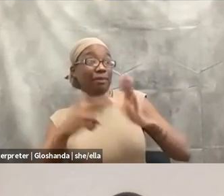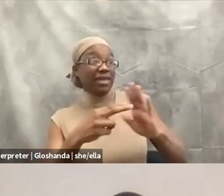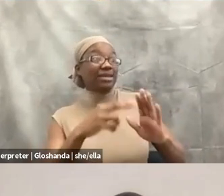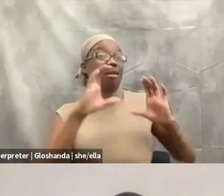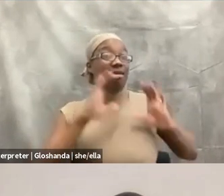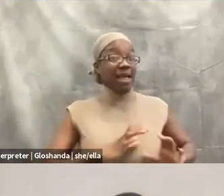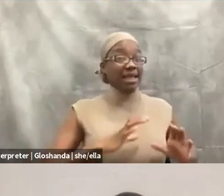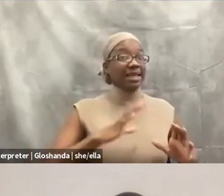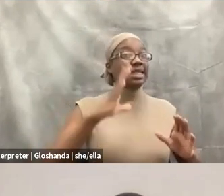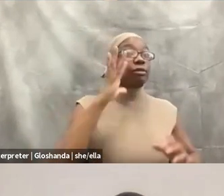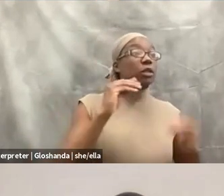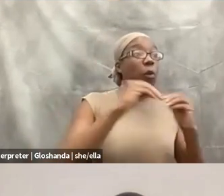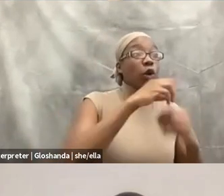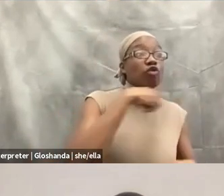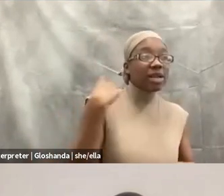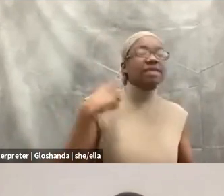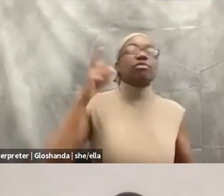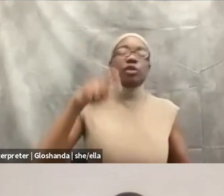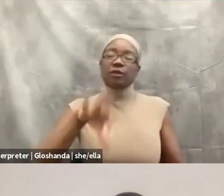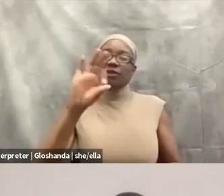who can help them because we can't anymore.